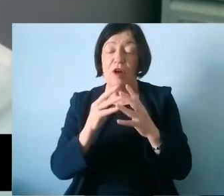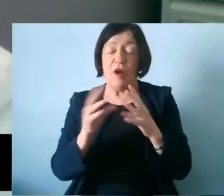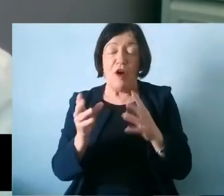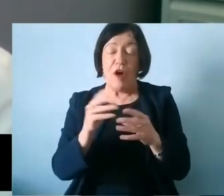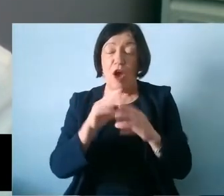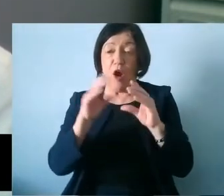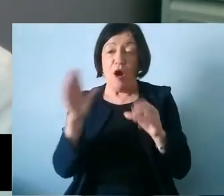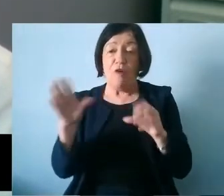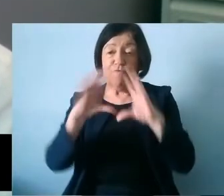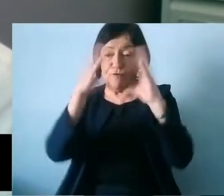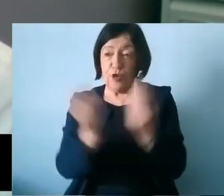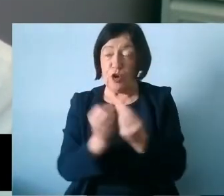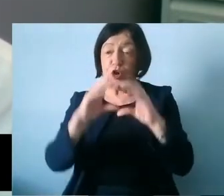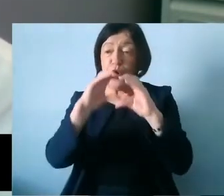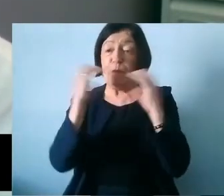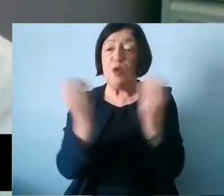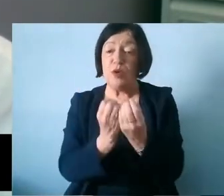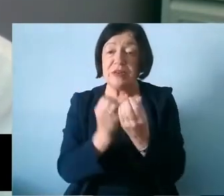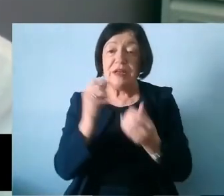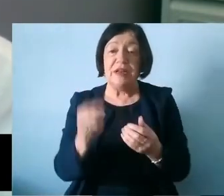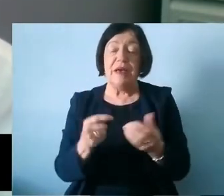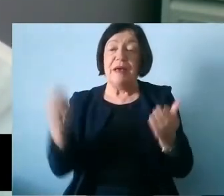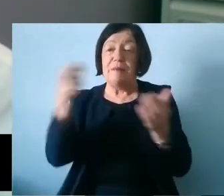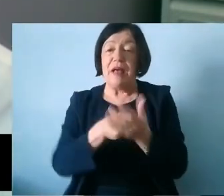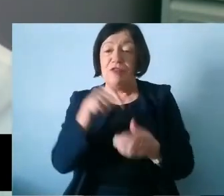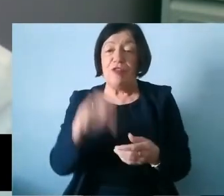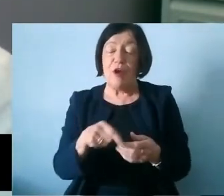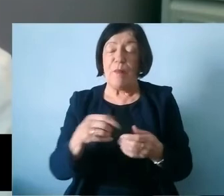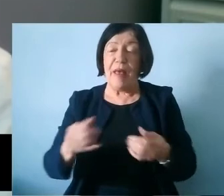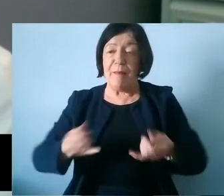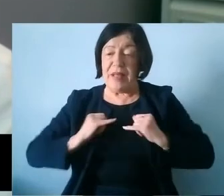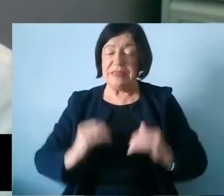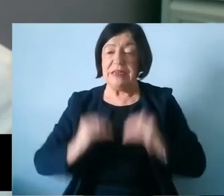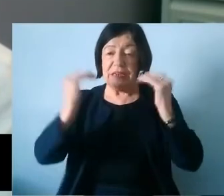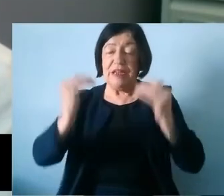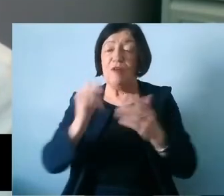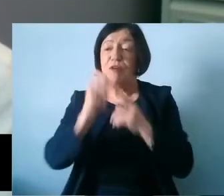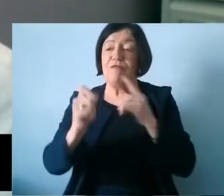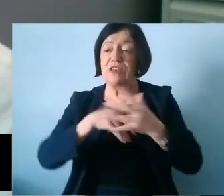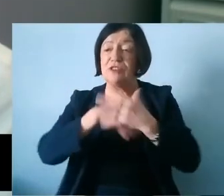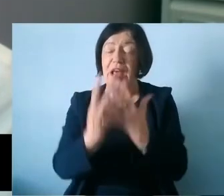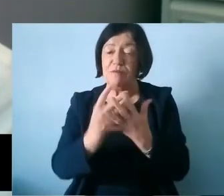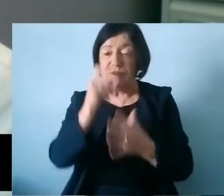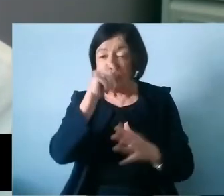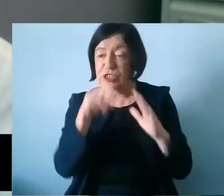to education, maximizing boys' potential, professional development opportunities for teachers and school leaders, and